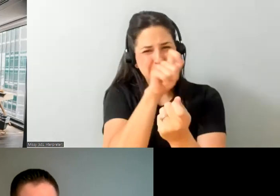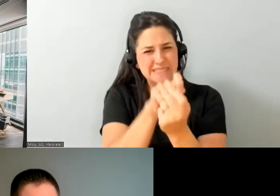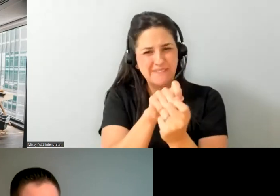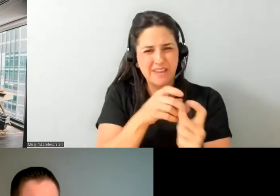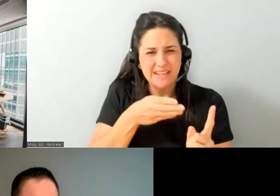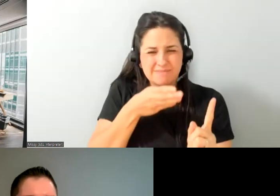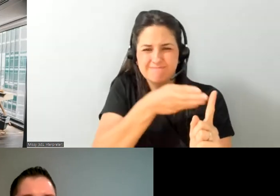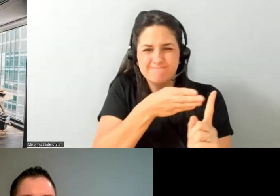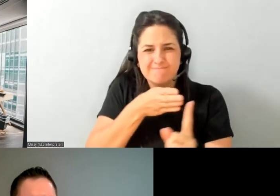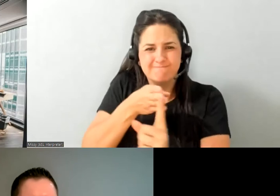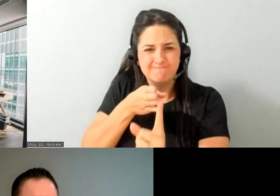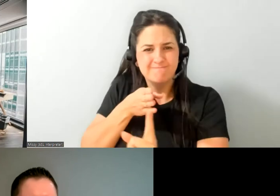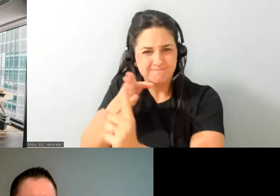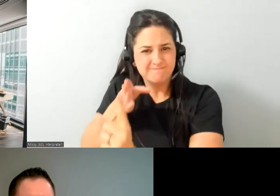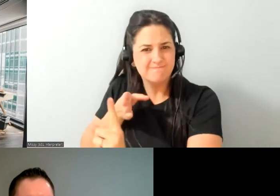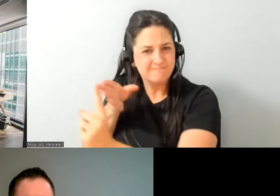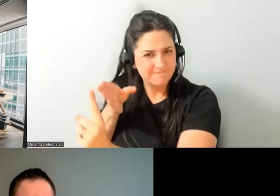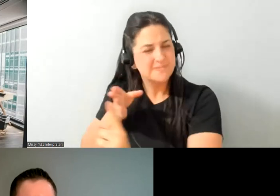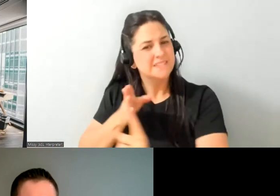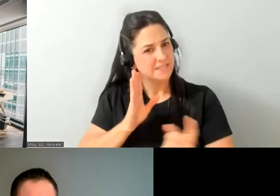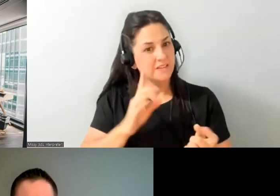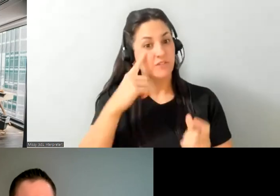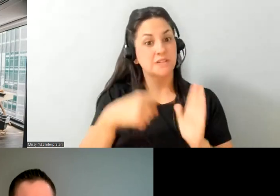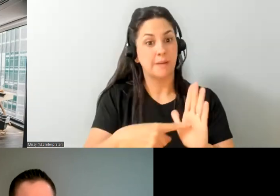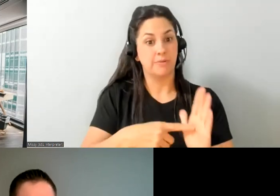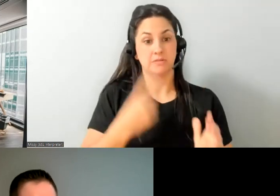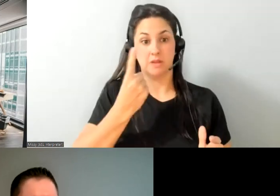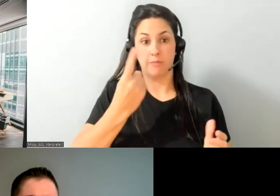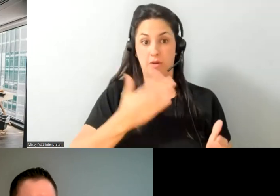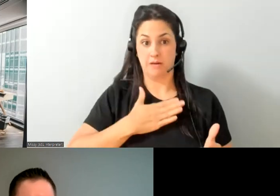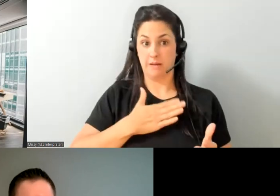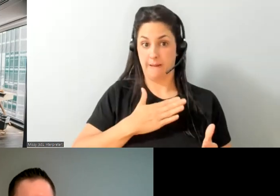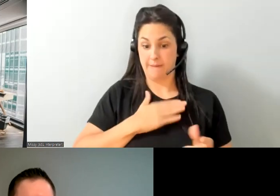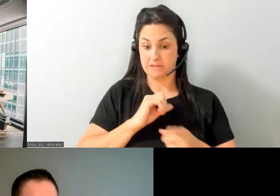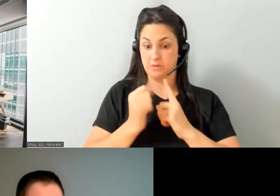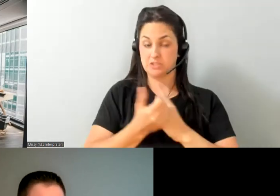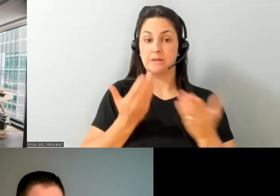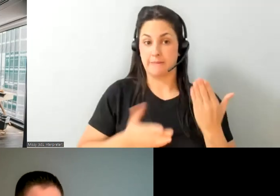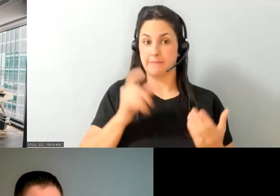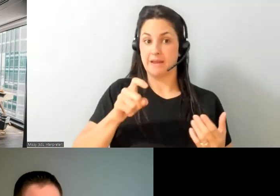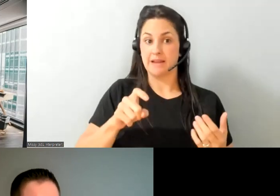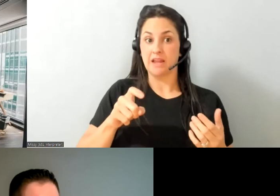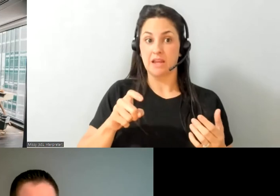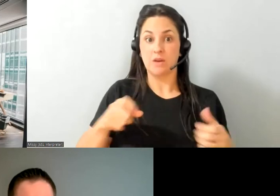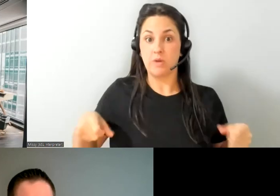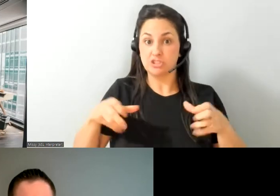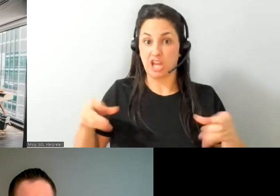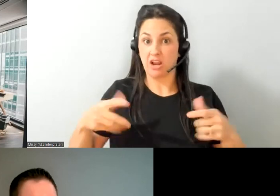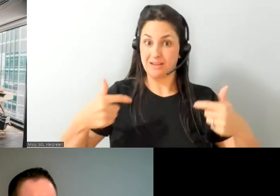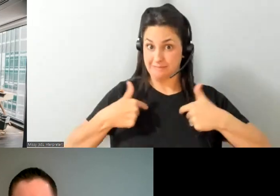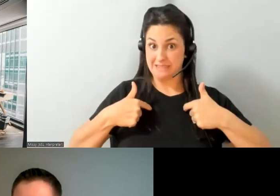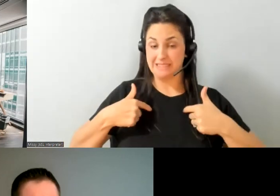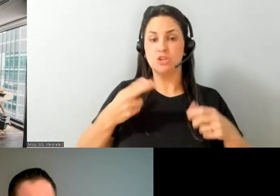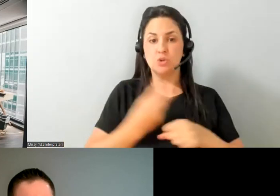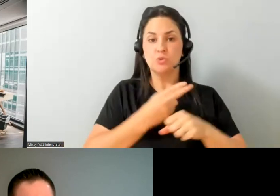needs for example someone with my condition may need a wheelchair i need a walker same condition